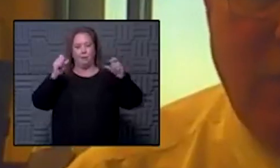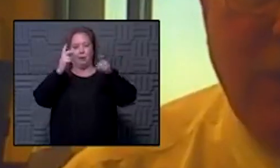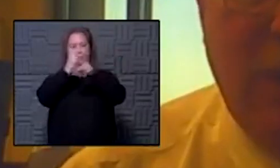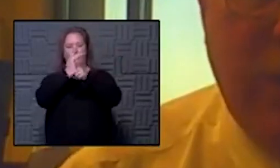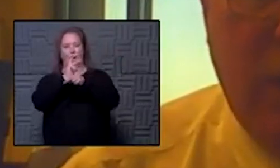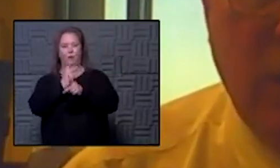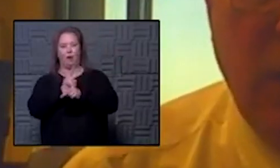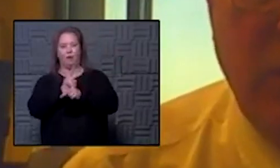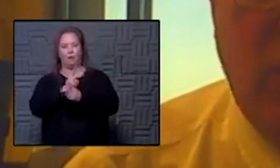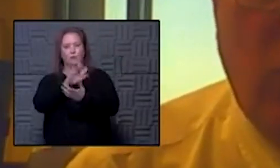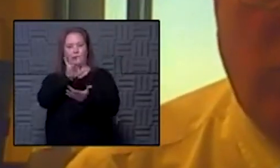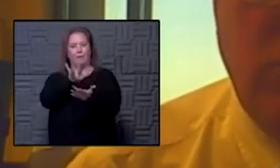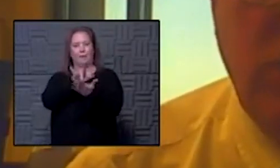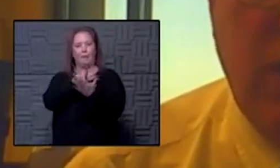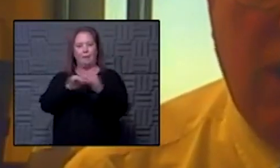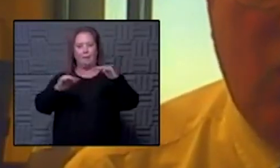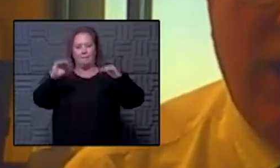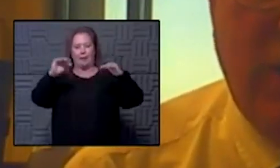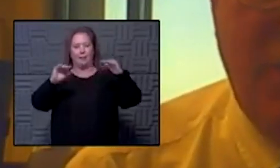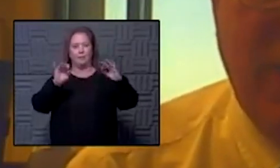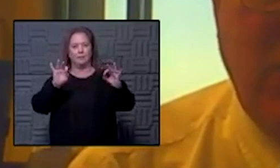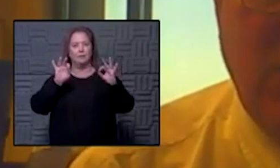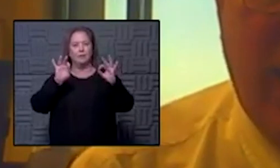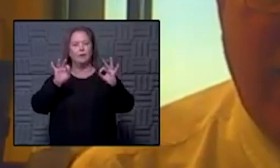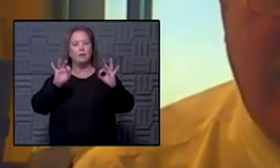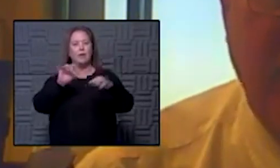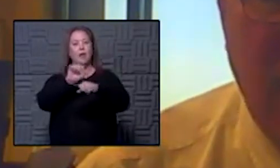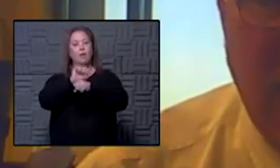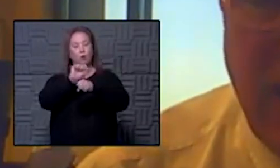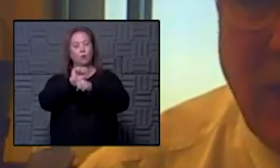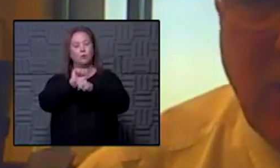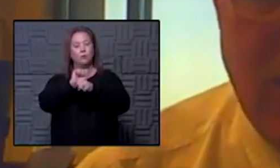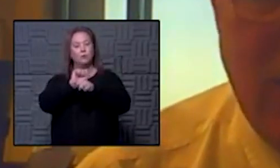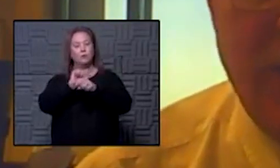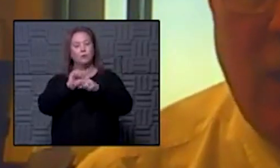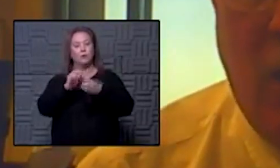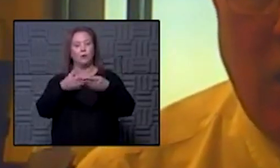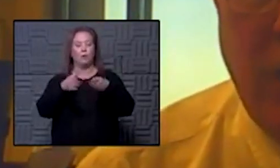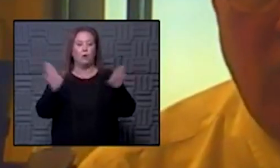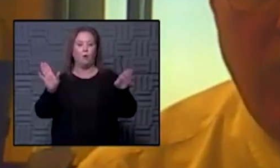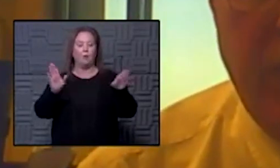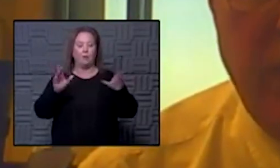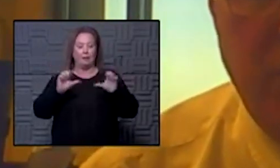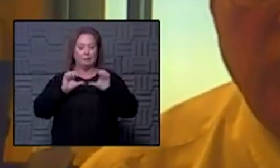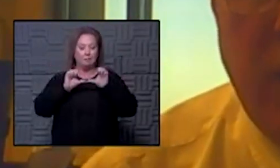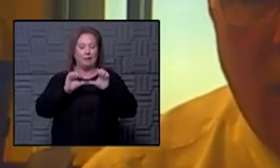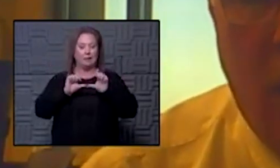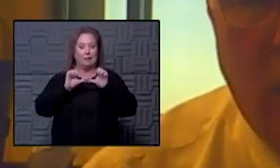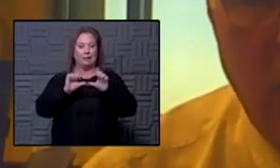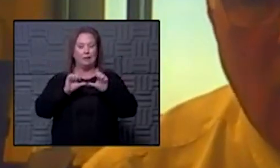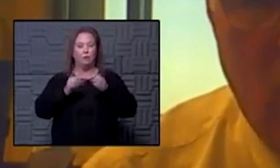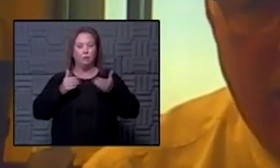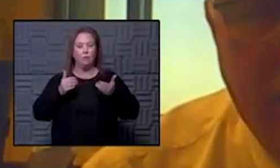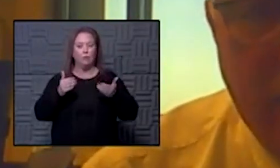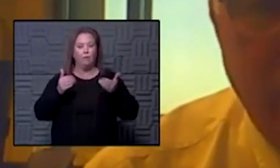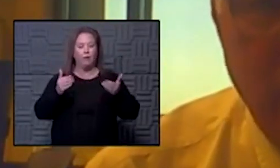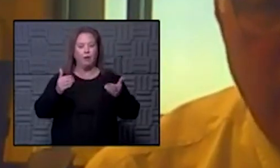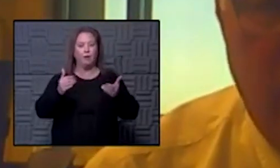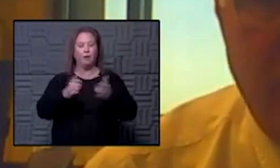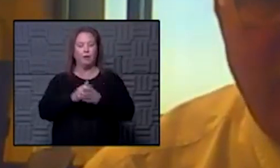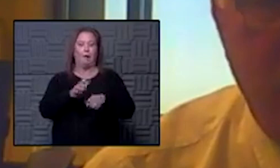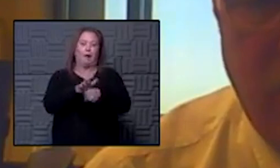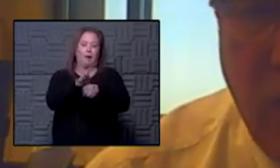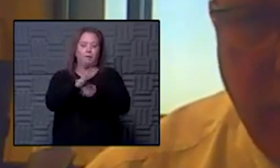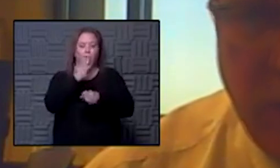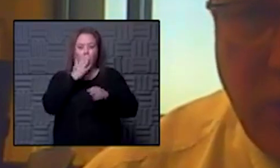hitting something in the middle there that works uh while keeping society and i hate to say limping along but but moving along well enough